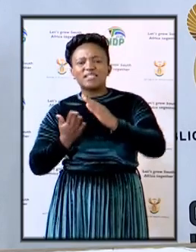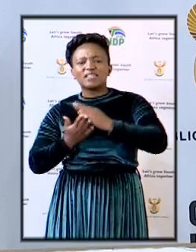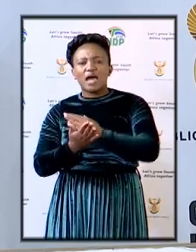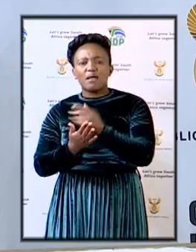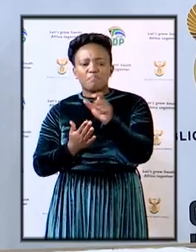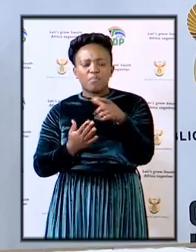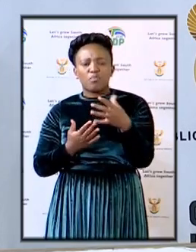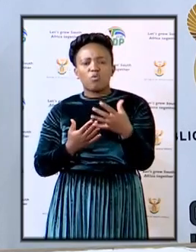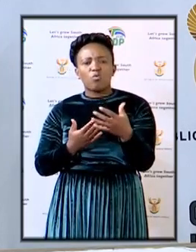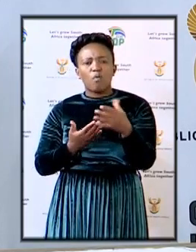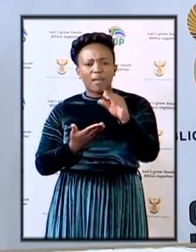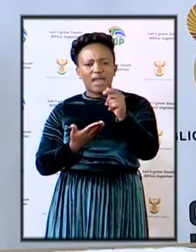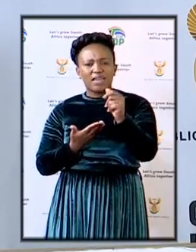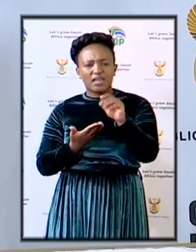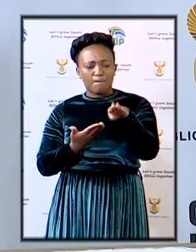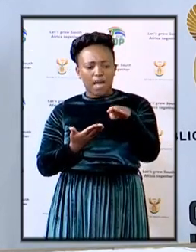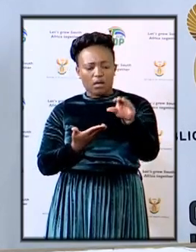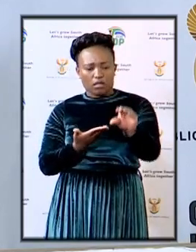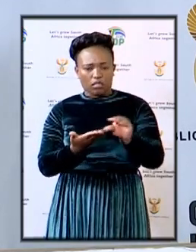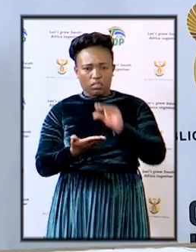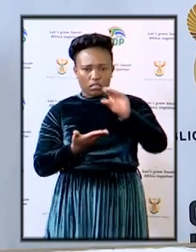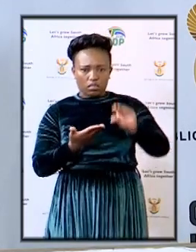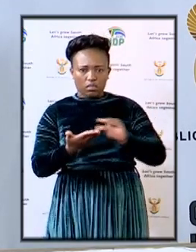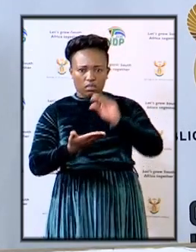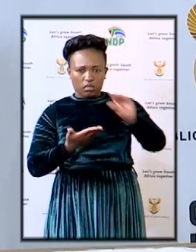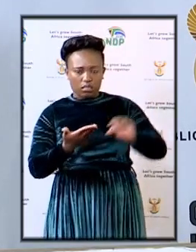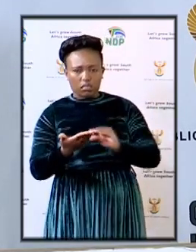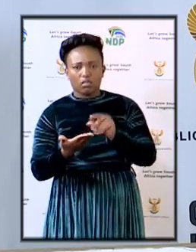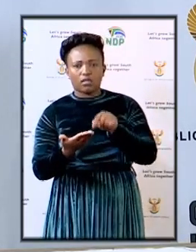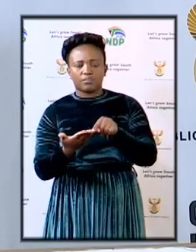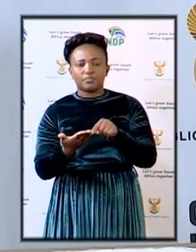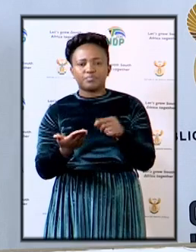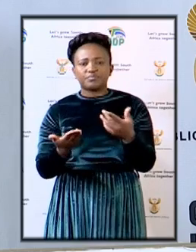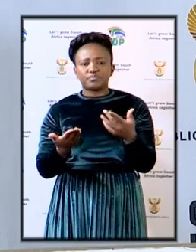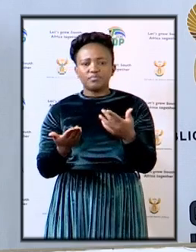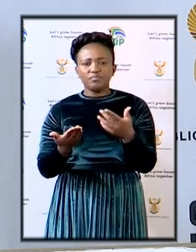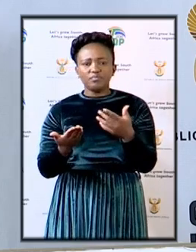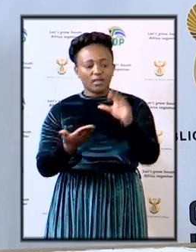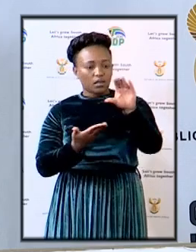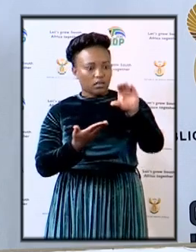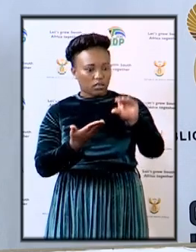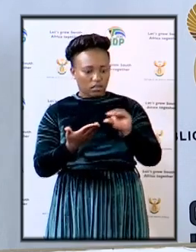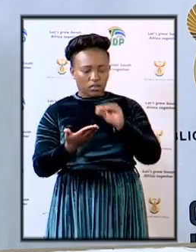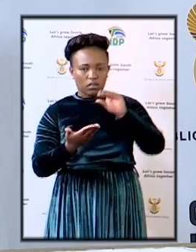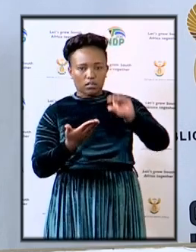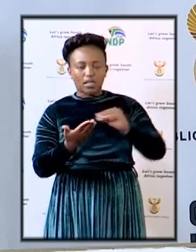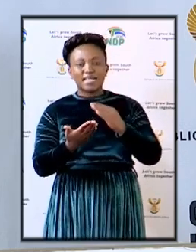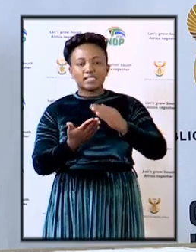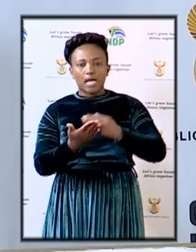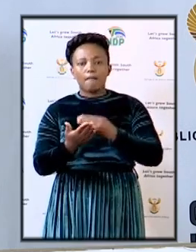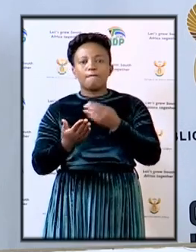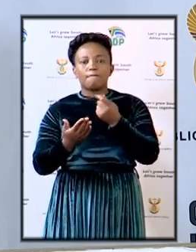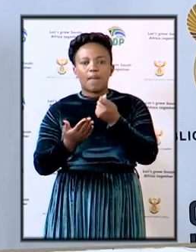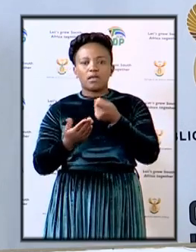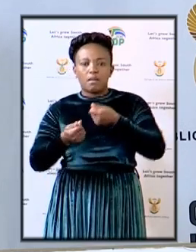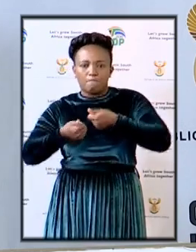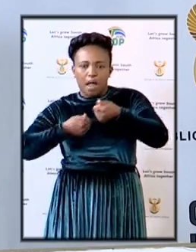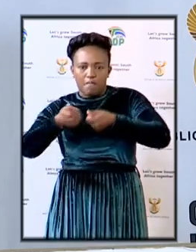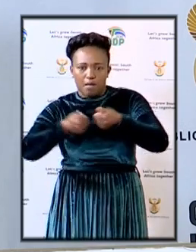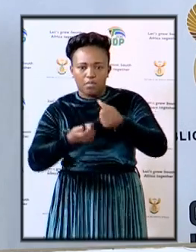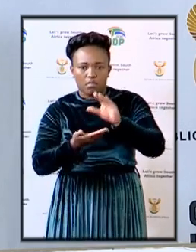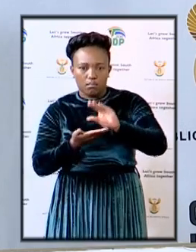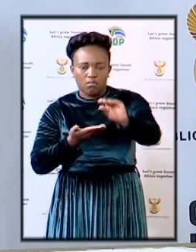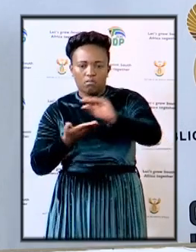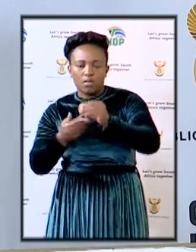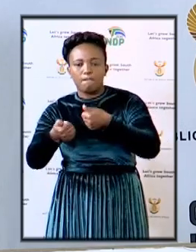invested certain amount under certain figure have already been paid but those who